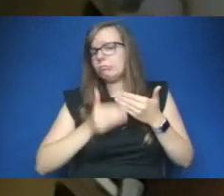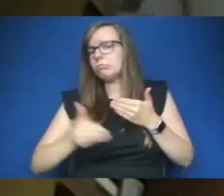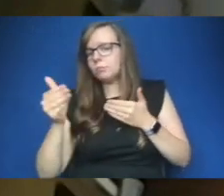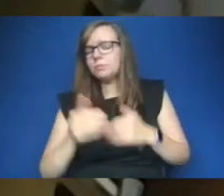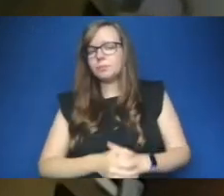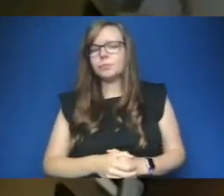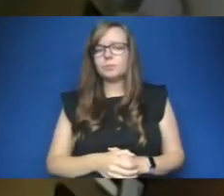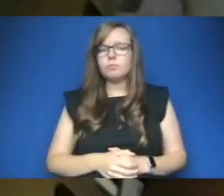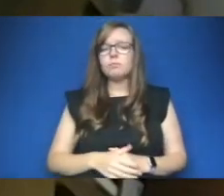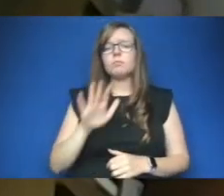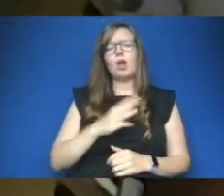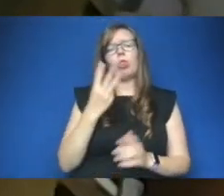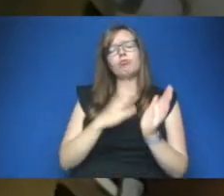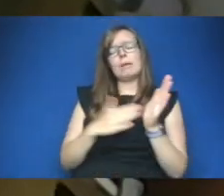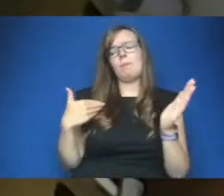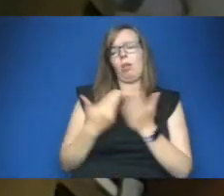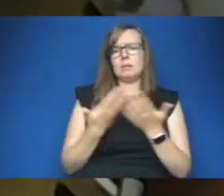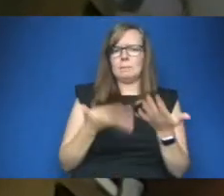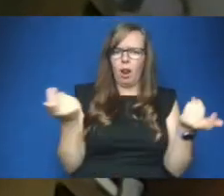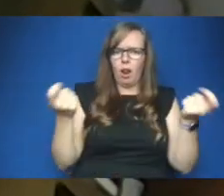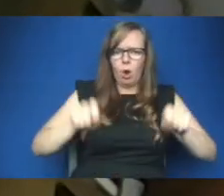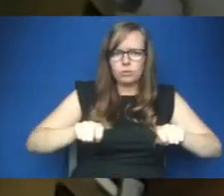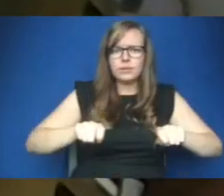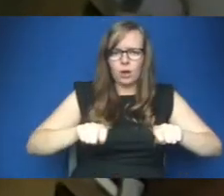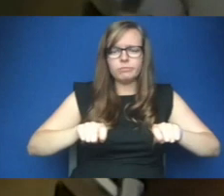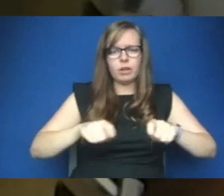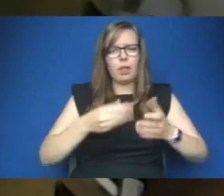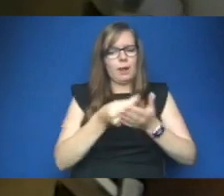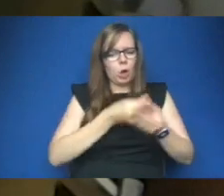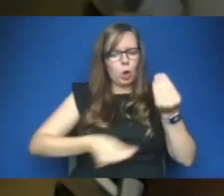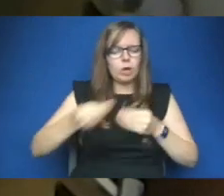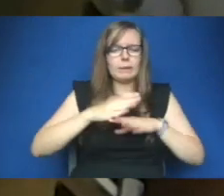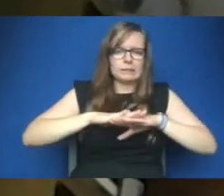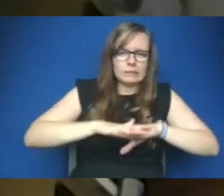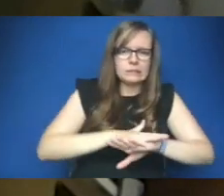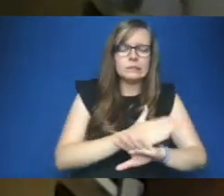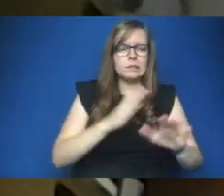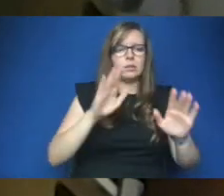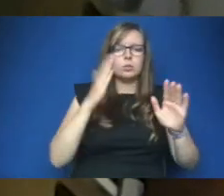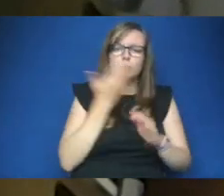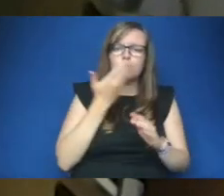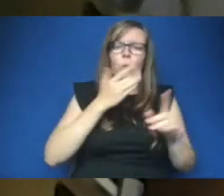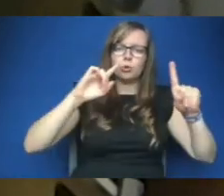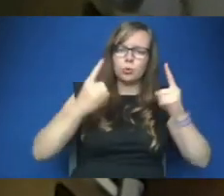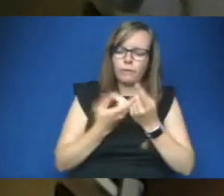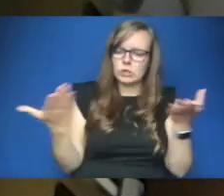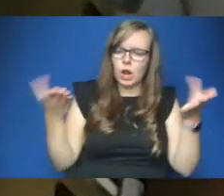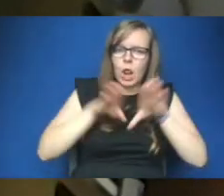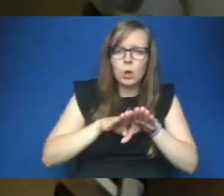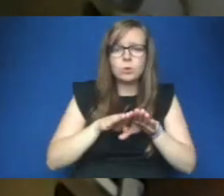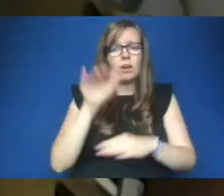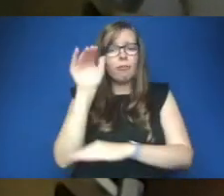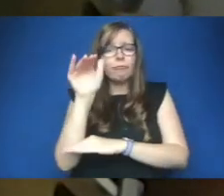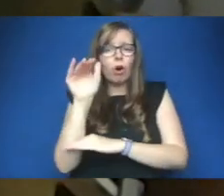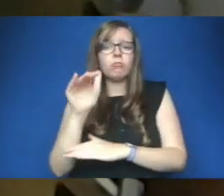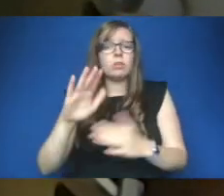three months now we've been locked down with the economy slowed down schools and universities closed foreign holidays even staycations